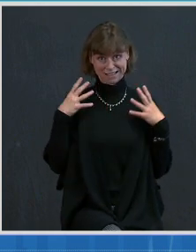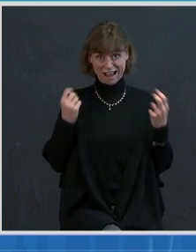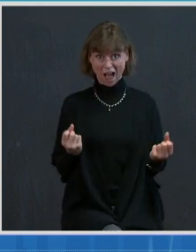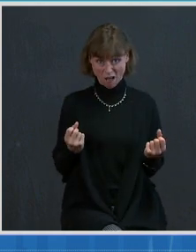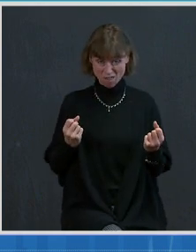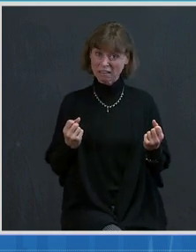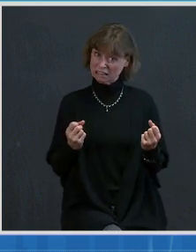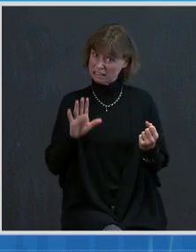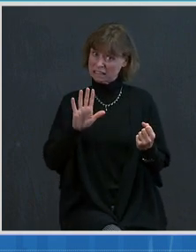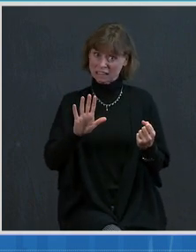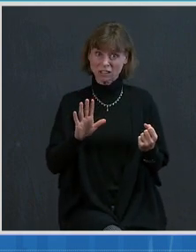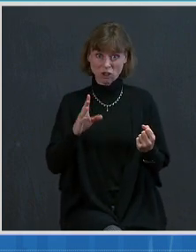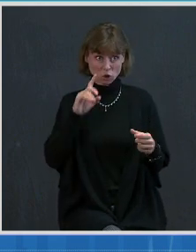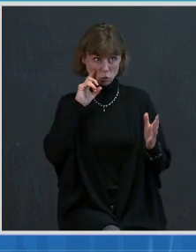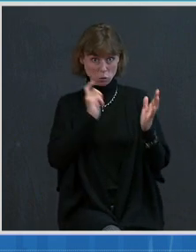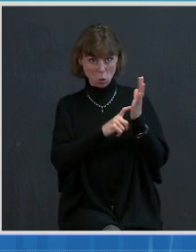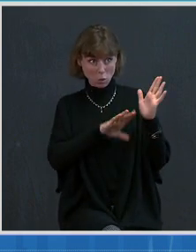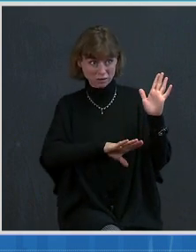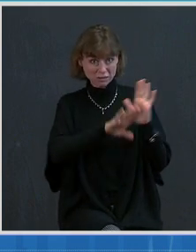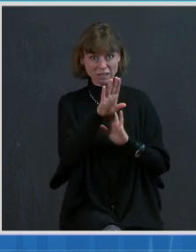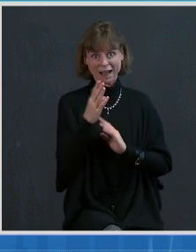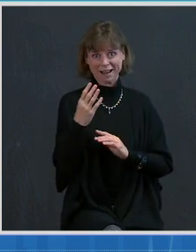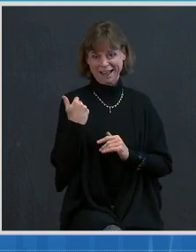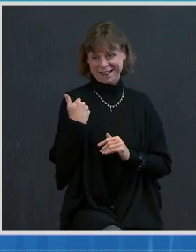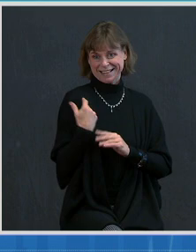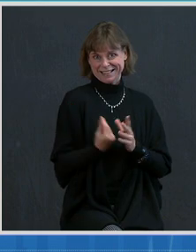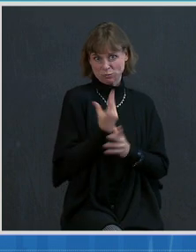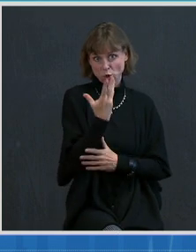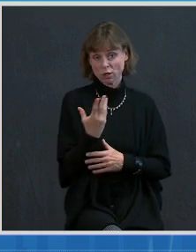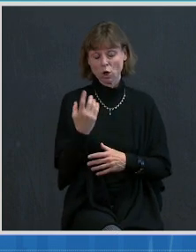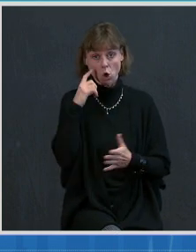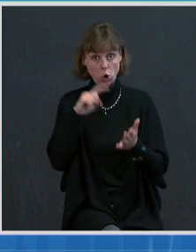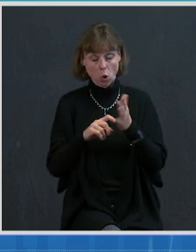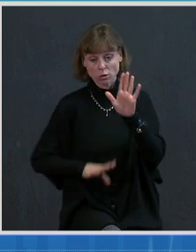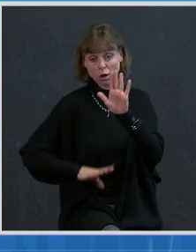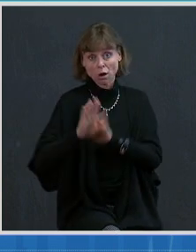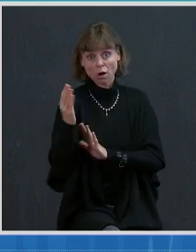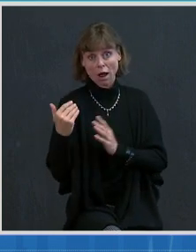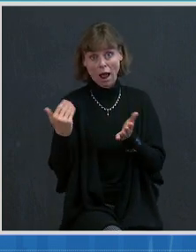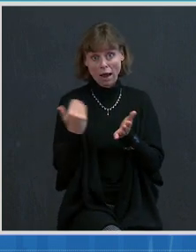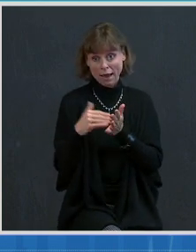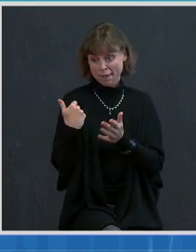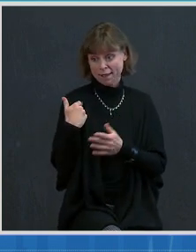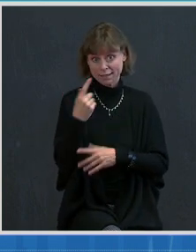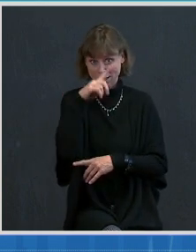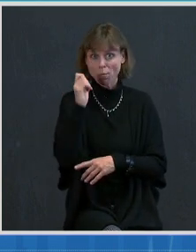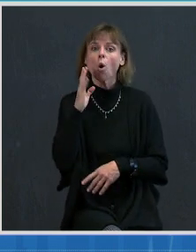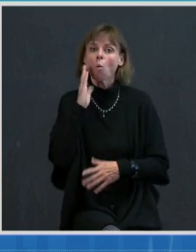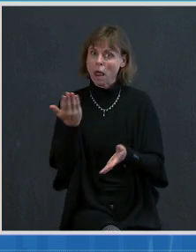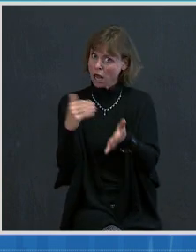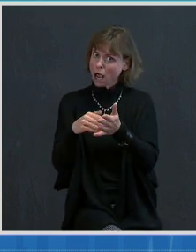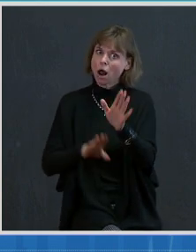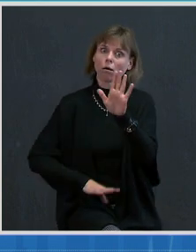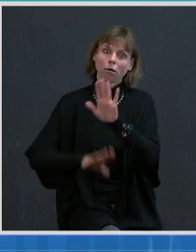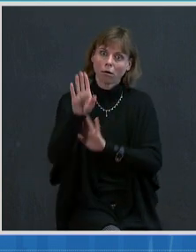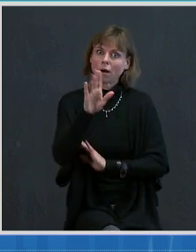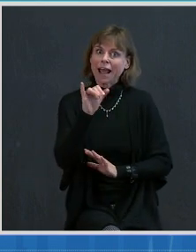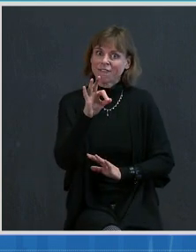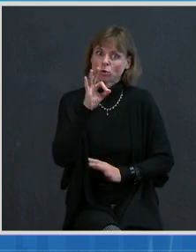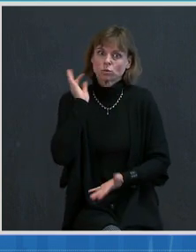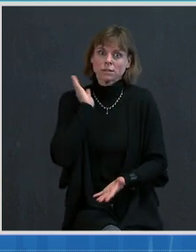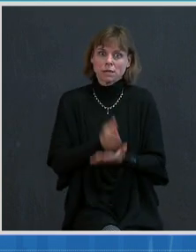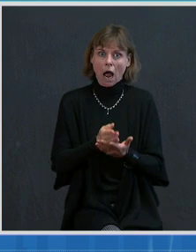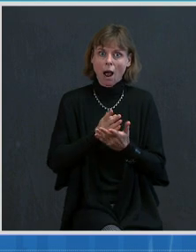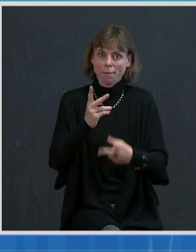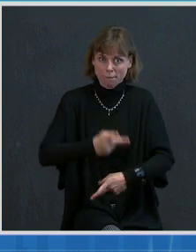Cases climbed last spring. They climbed again in the summer. They will climb now if we stop taking precautions when we continue to get